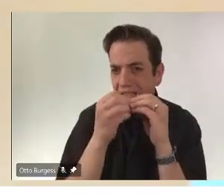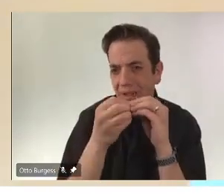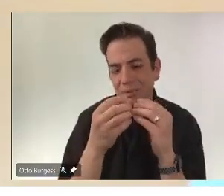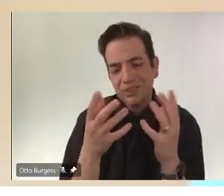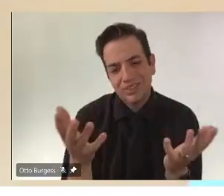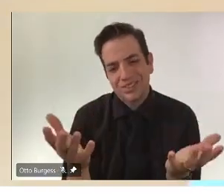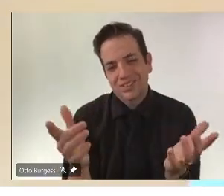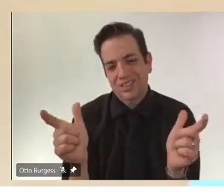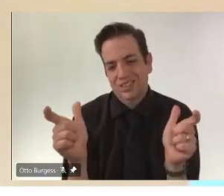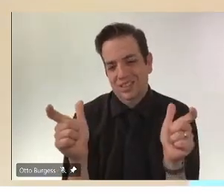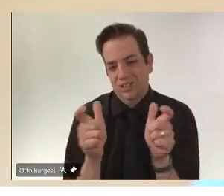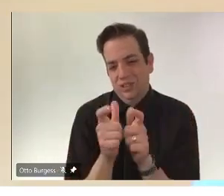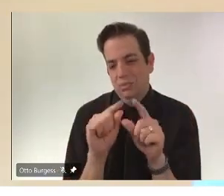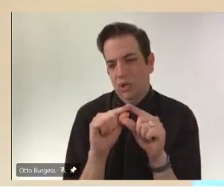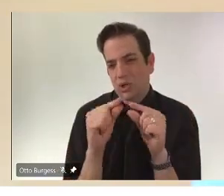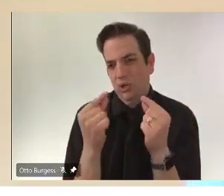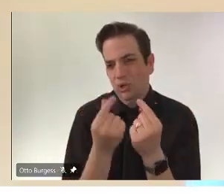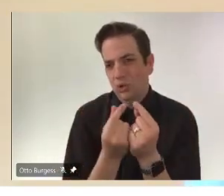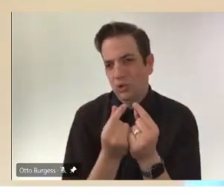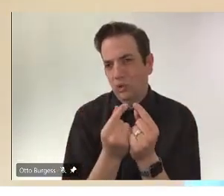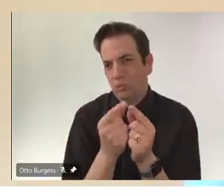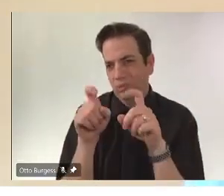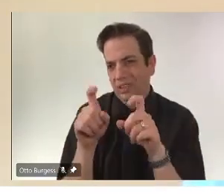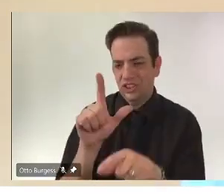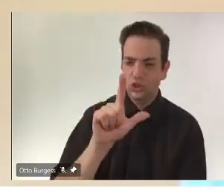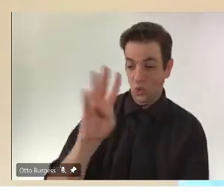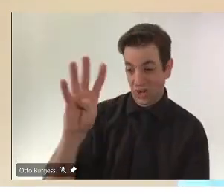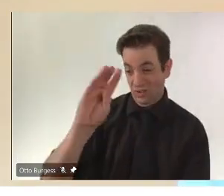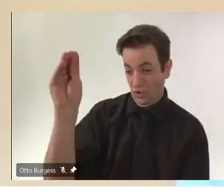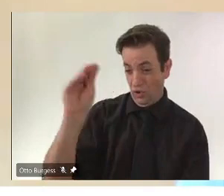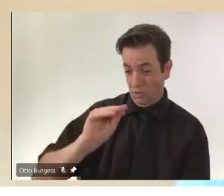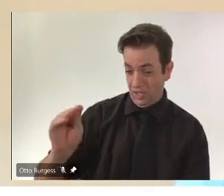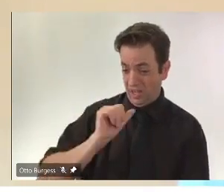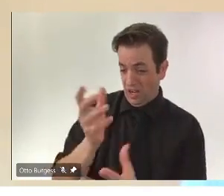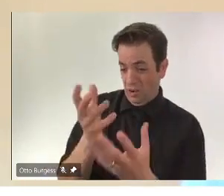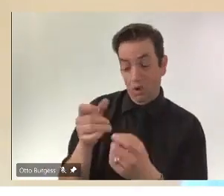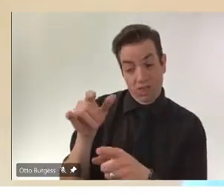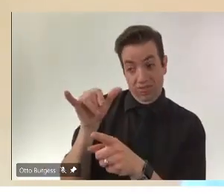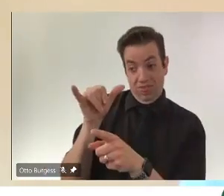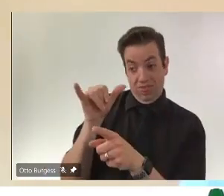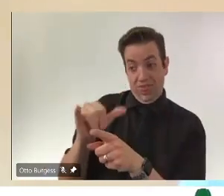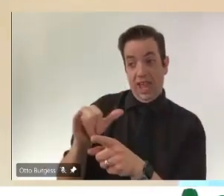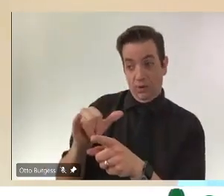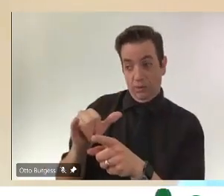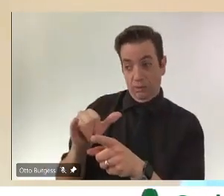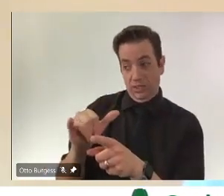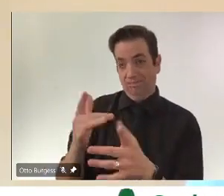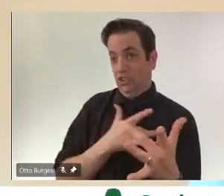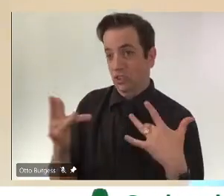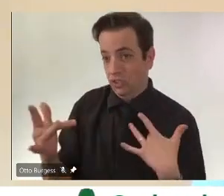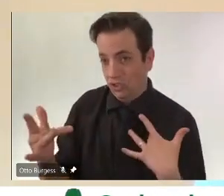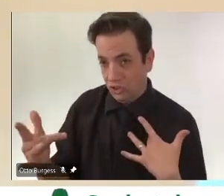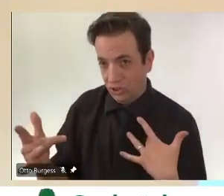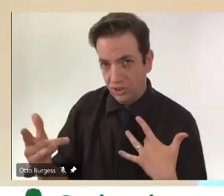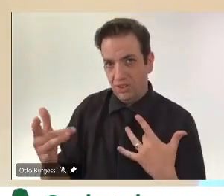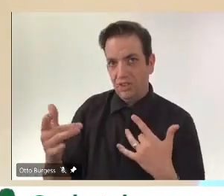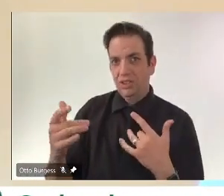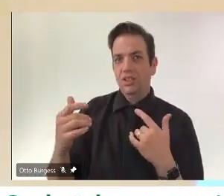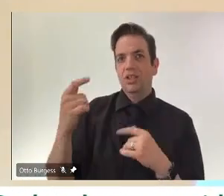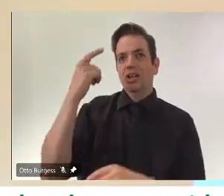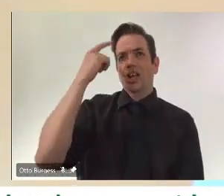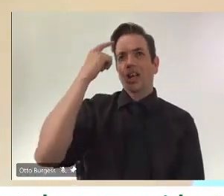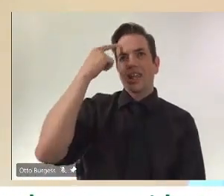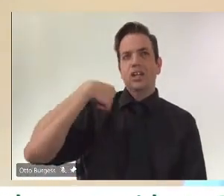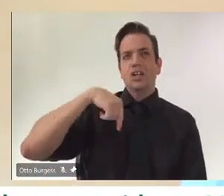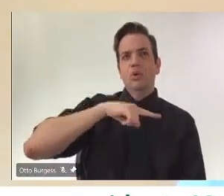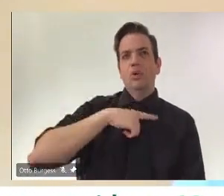24% hesitant would be concerned, the way people have stepped forward in Saskatchewan, you know, 88% vaccination rate and 80 plus certainly